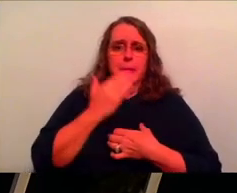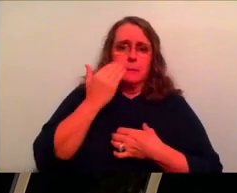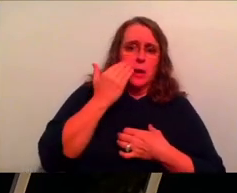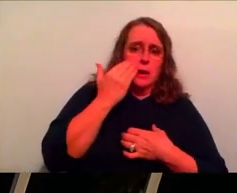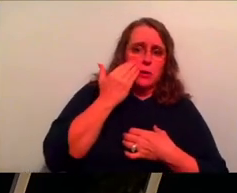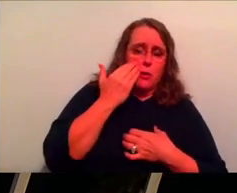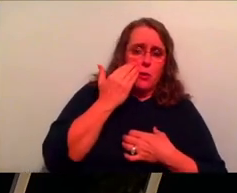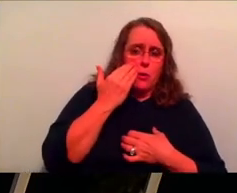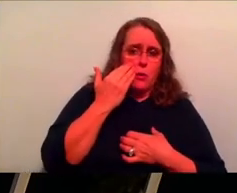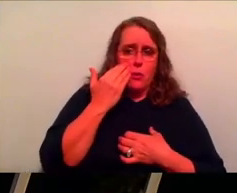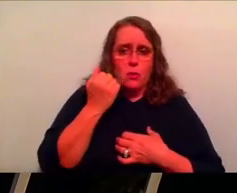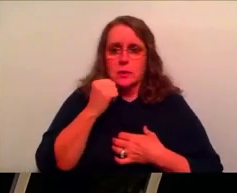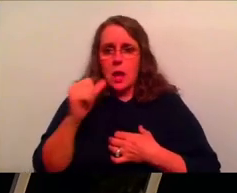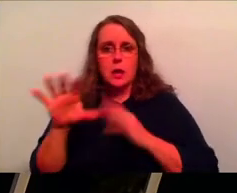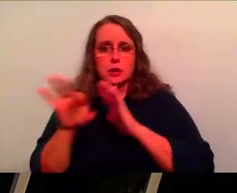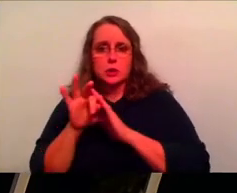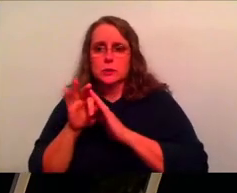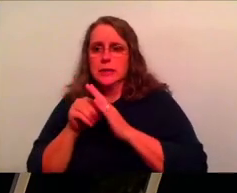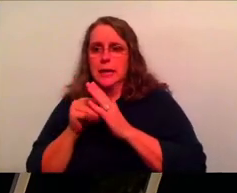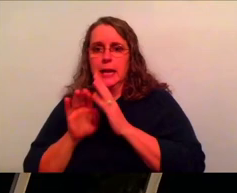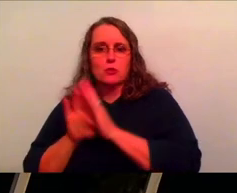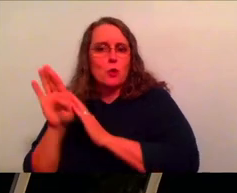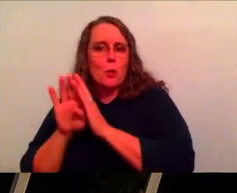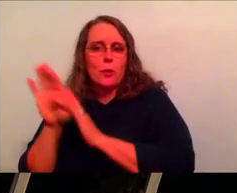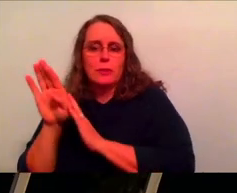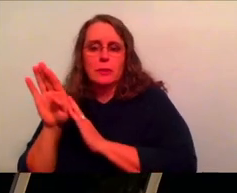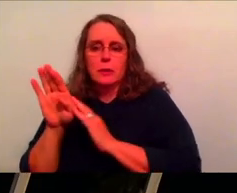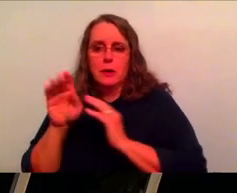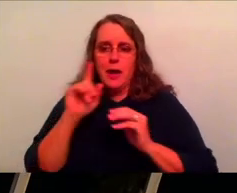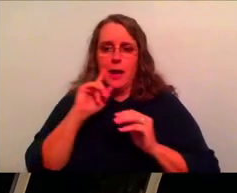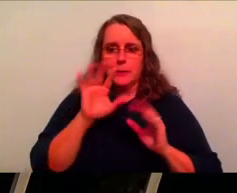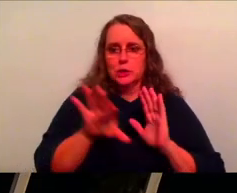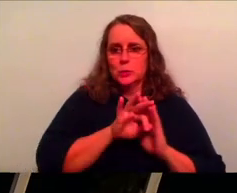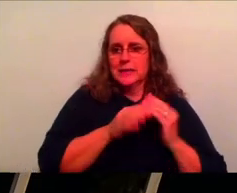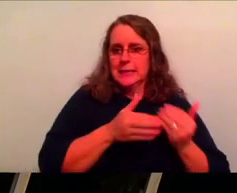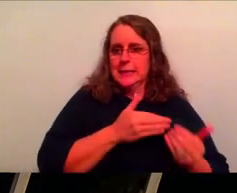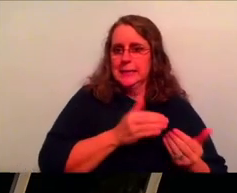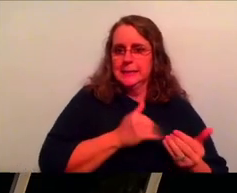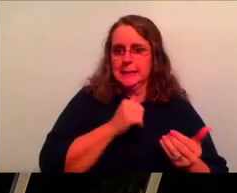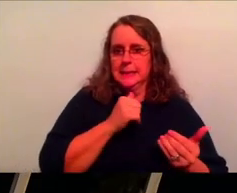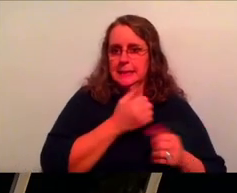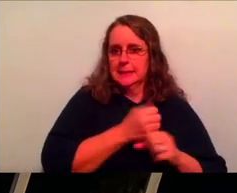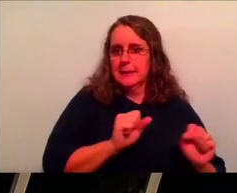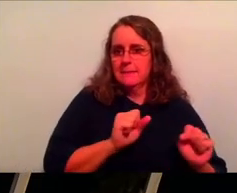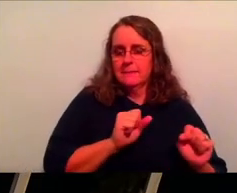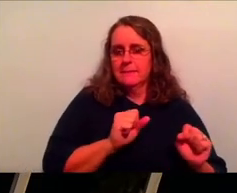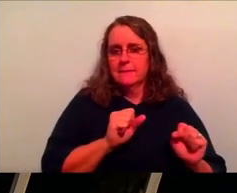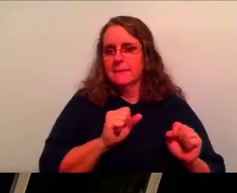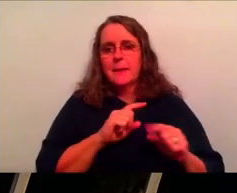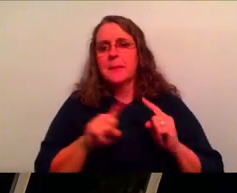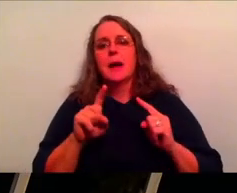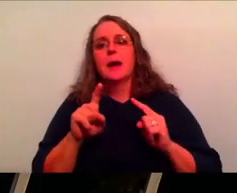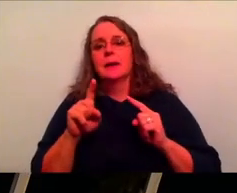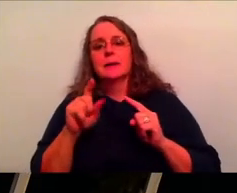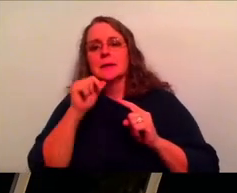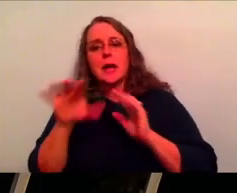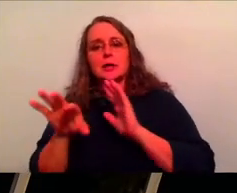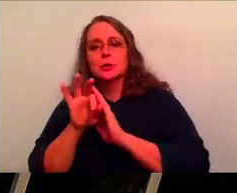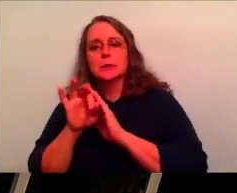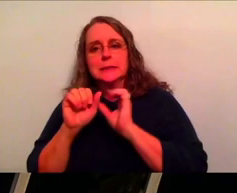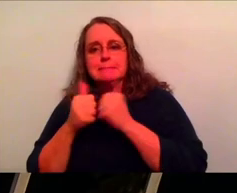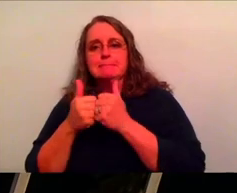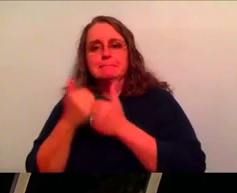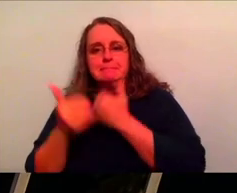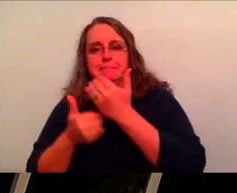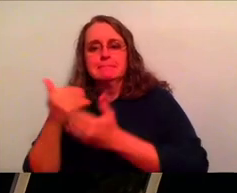where we're choosing easy and what feels safe over what might be a challenge, but in the long run will make a difference, what will be better